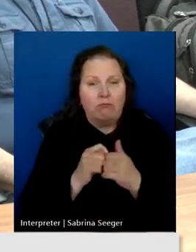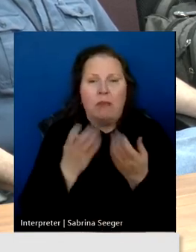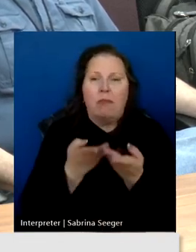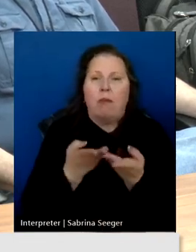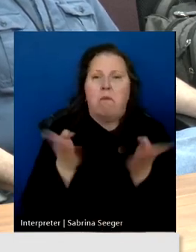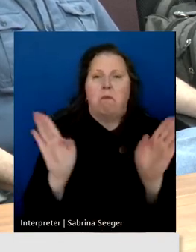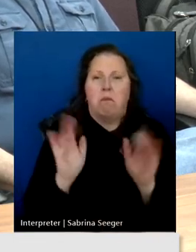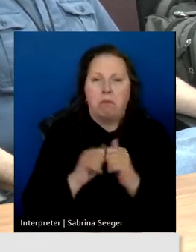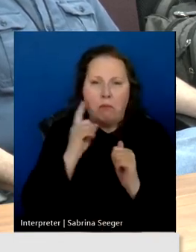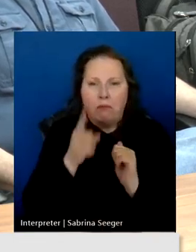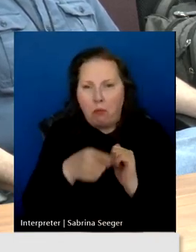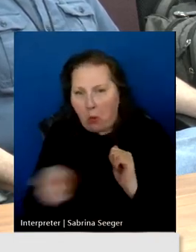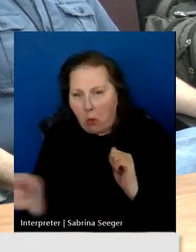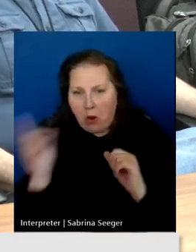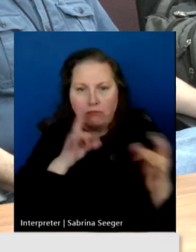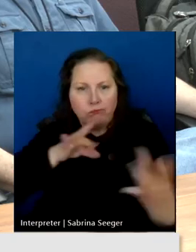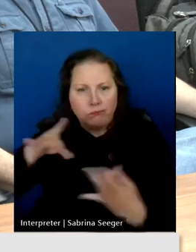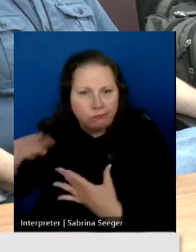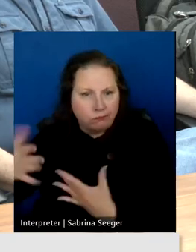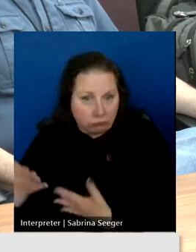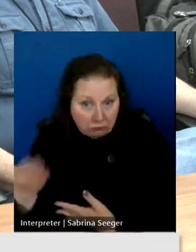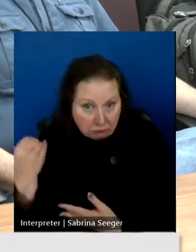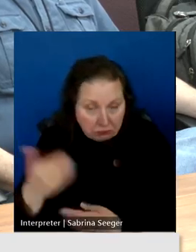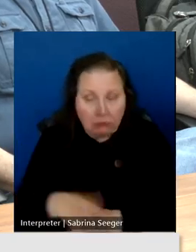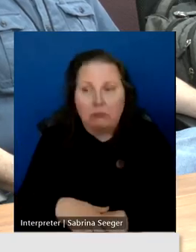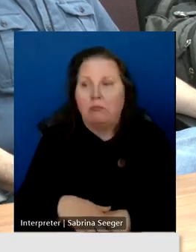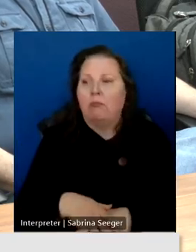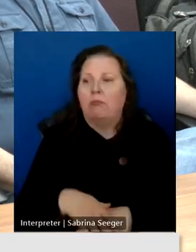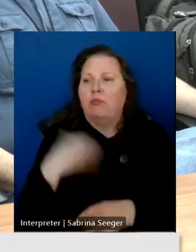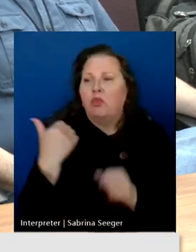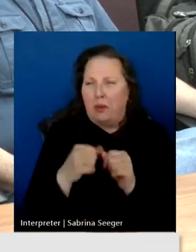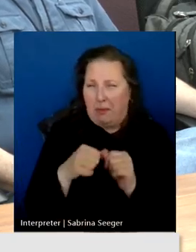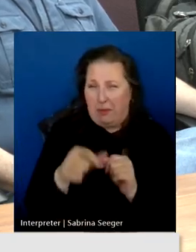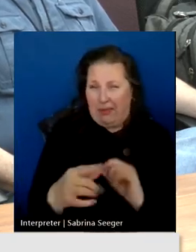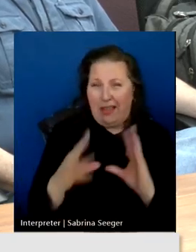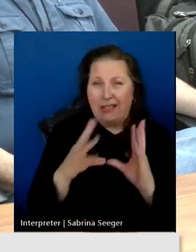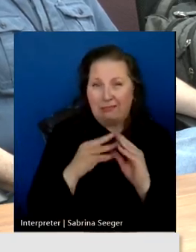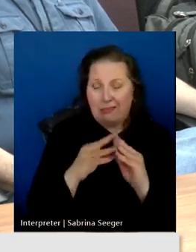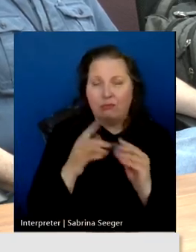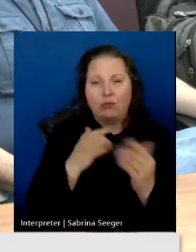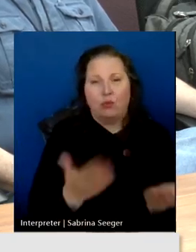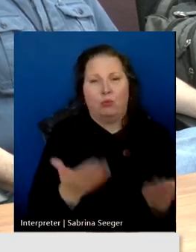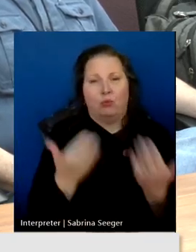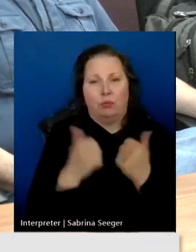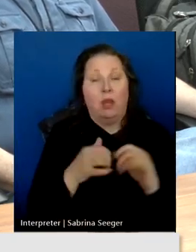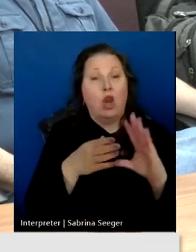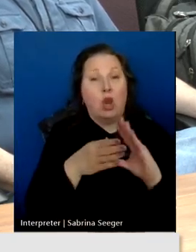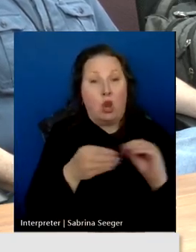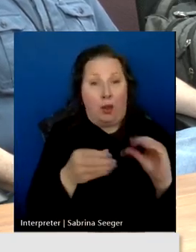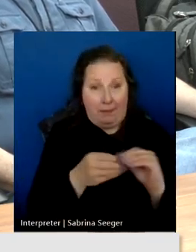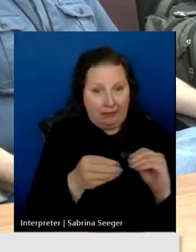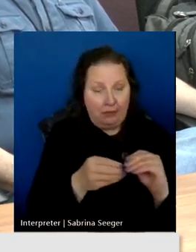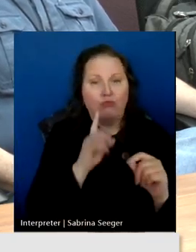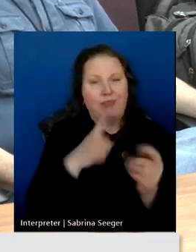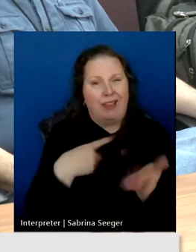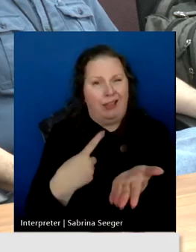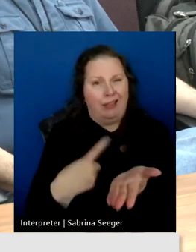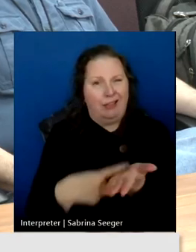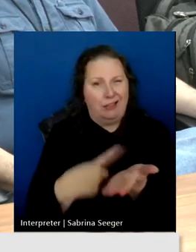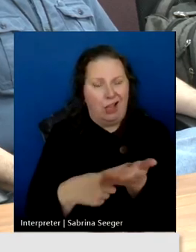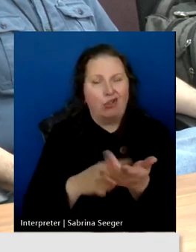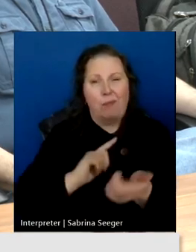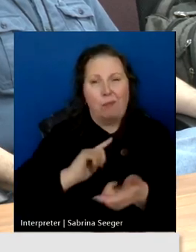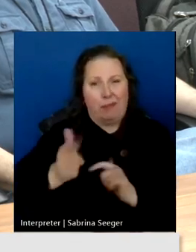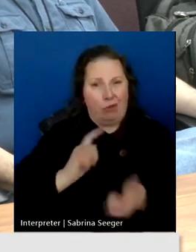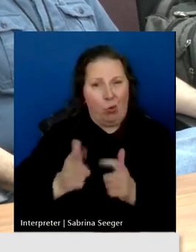session for public comment. Just as a reminder, this session is to solicit comment and is not necessarily a conversational piece, so we